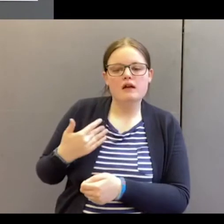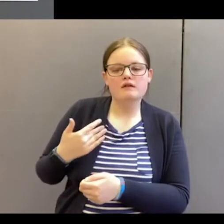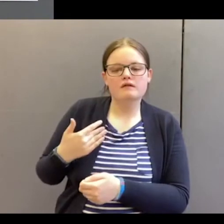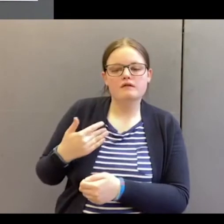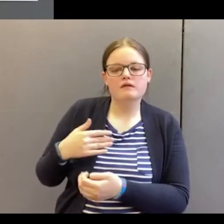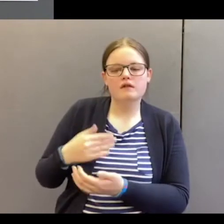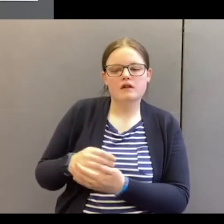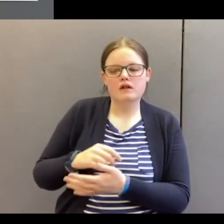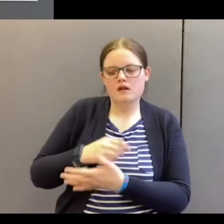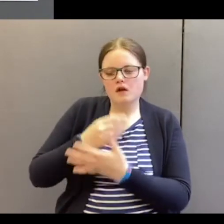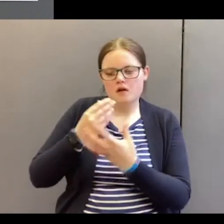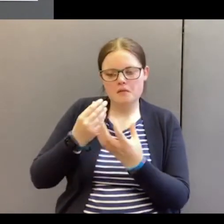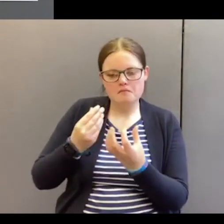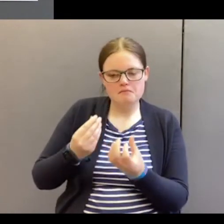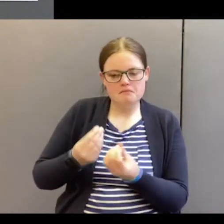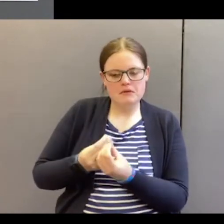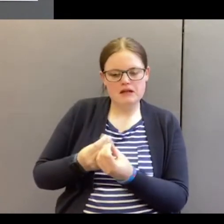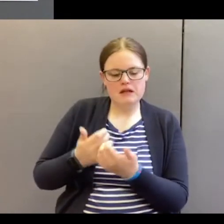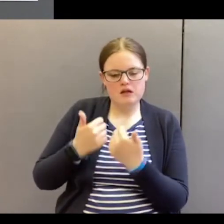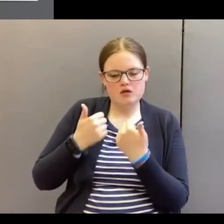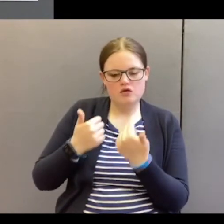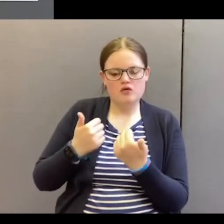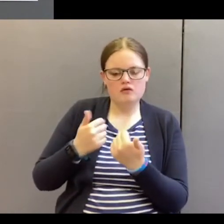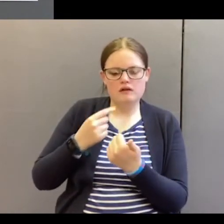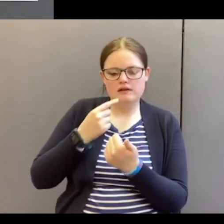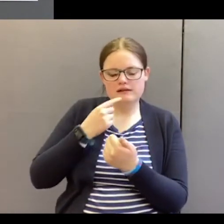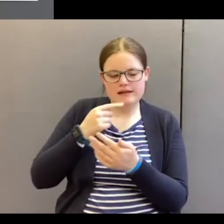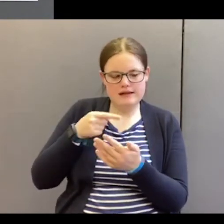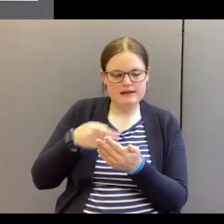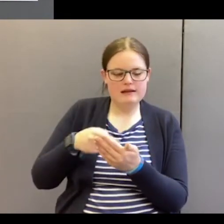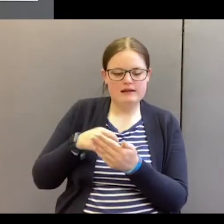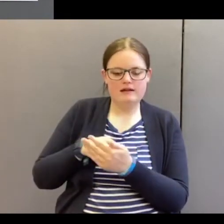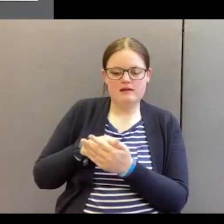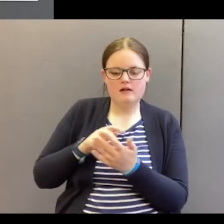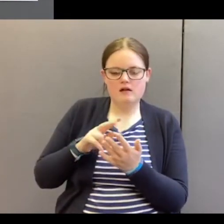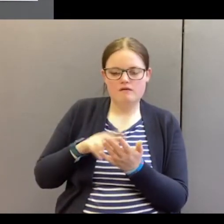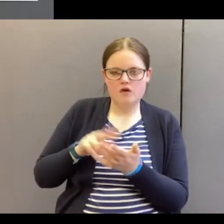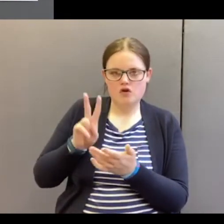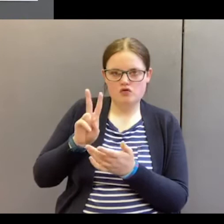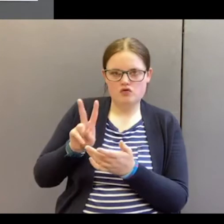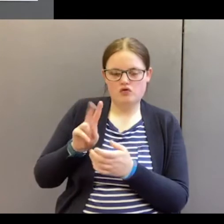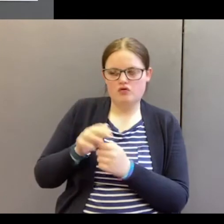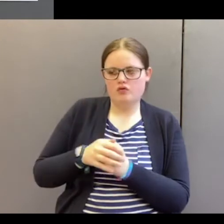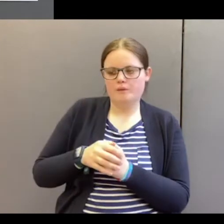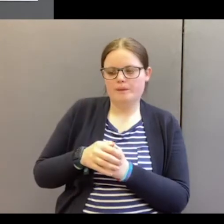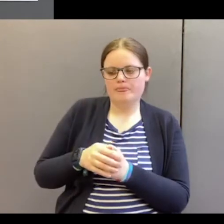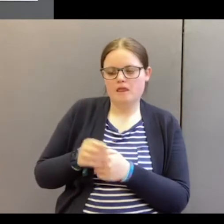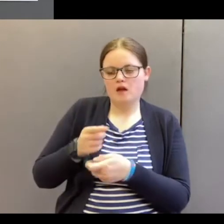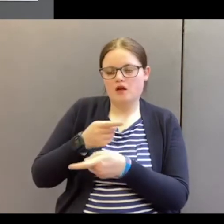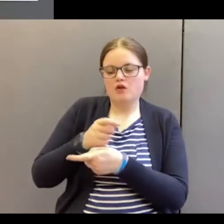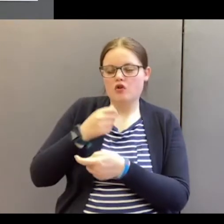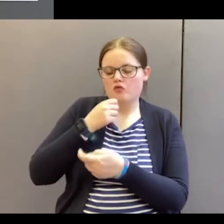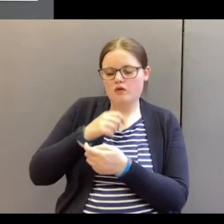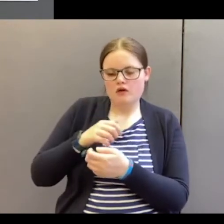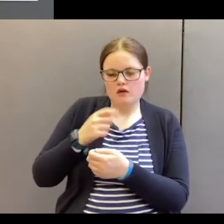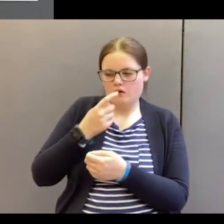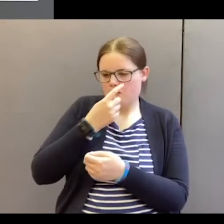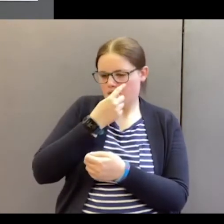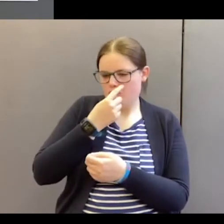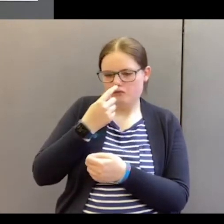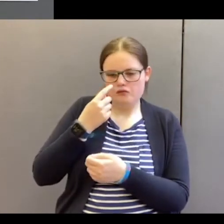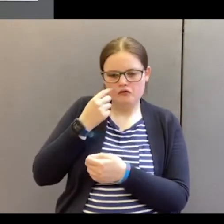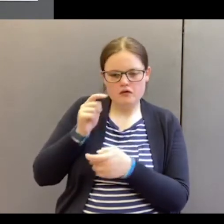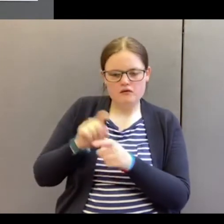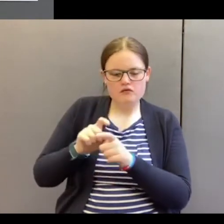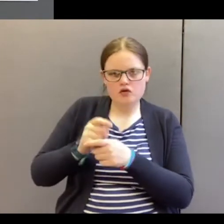thoroughly good. It says it here, verse 2, that ye may prove, that you may show,